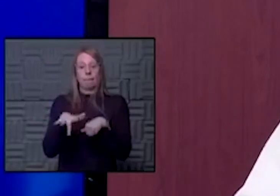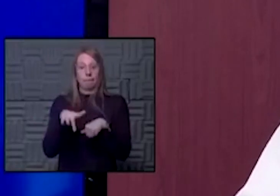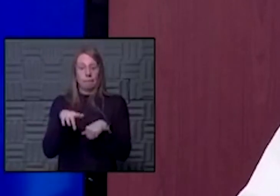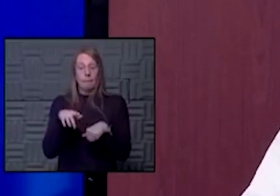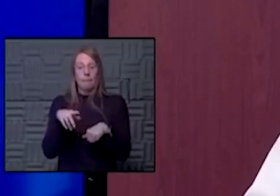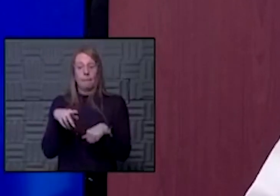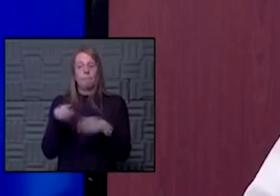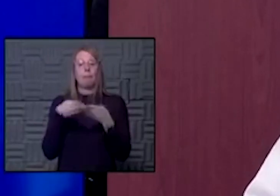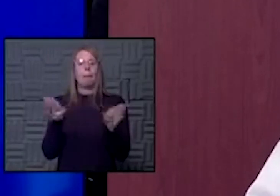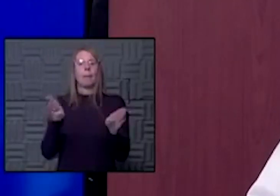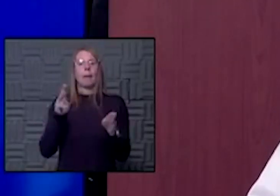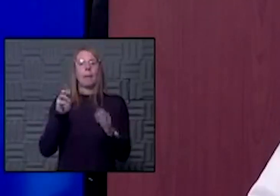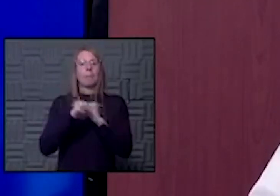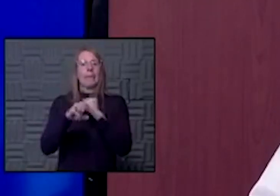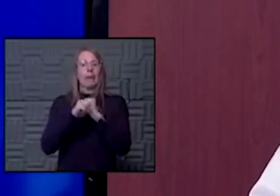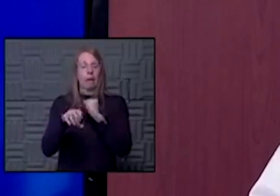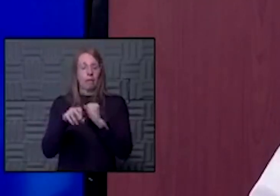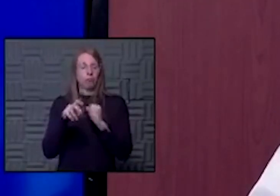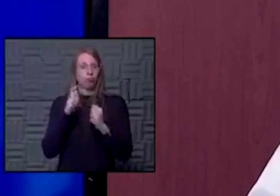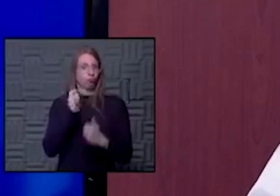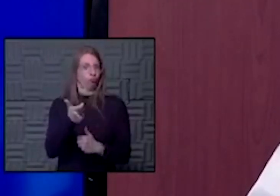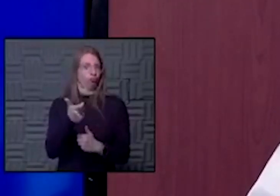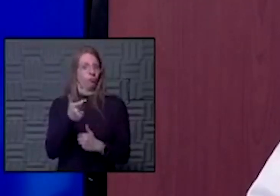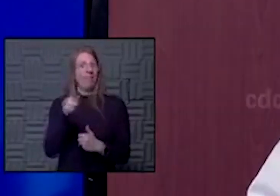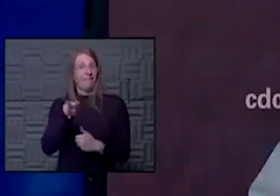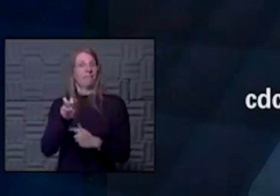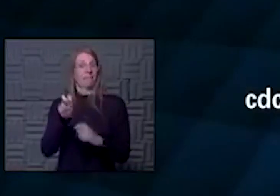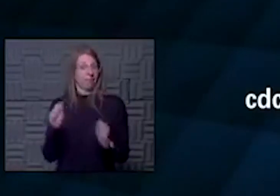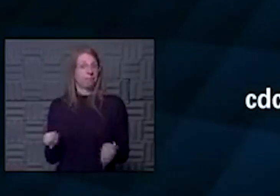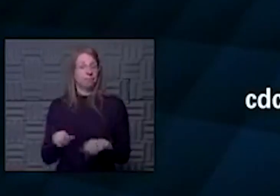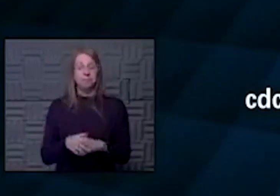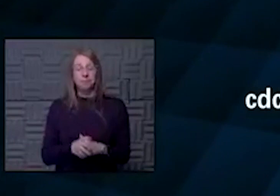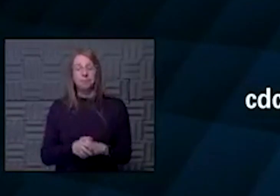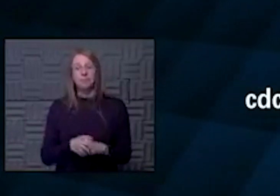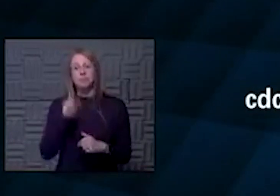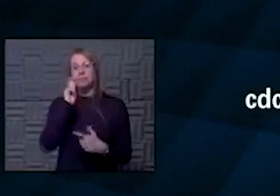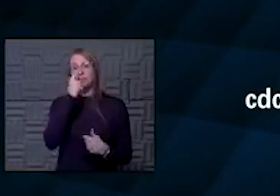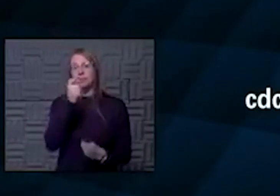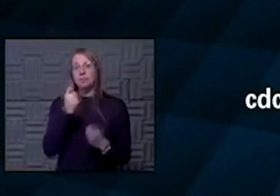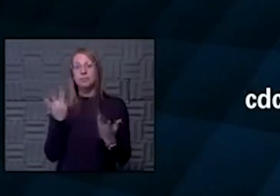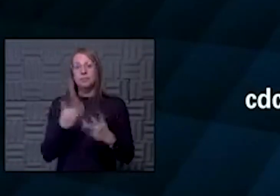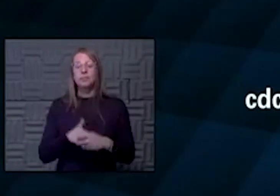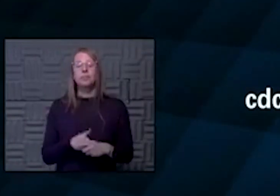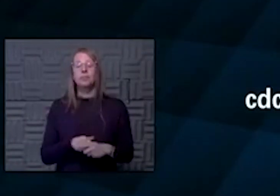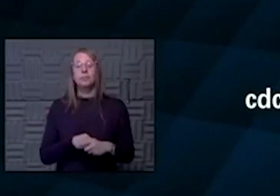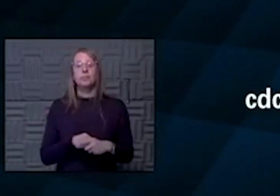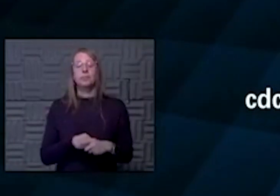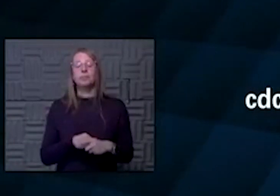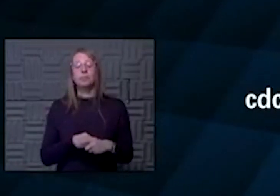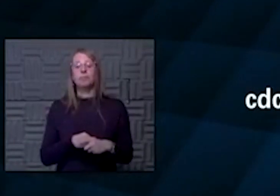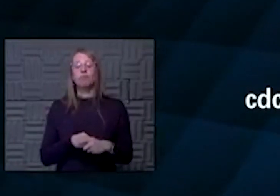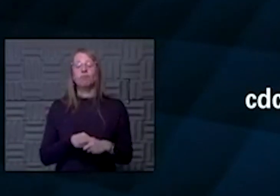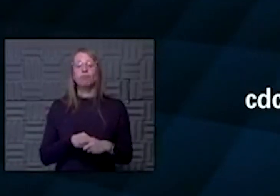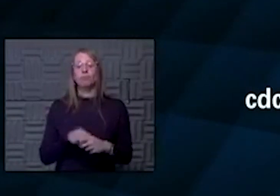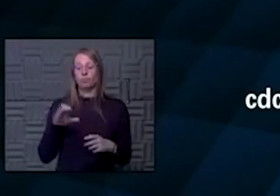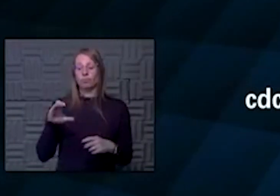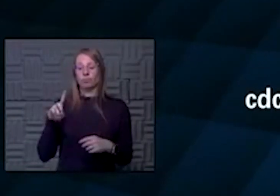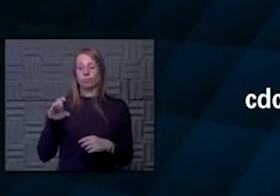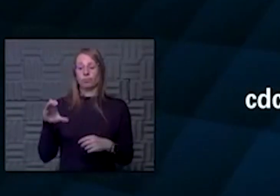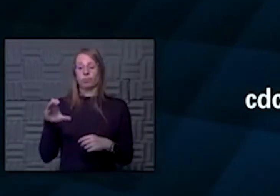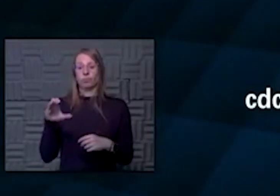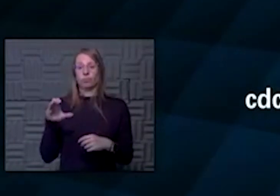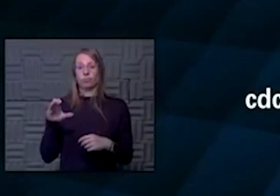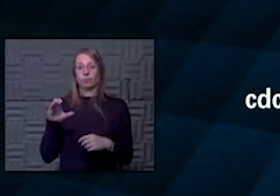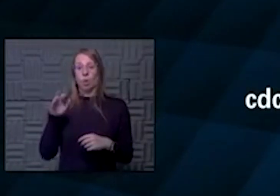public media, and you can watch it live. It's interesting. I think what is happening is that CDC will be